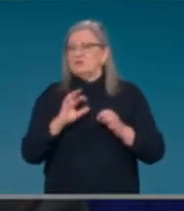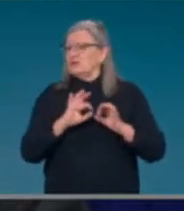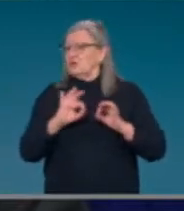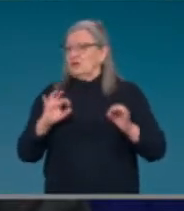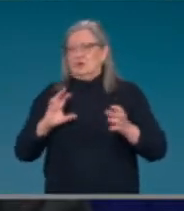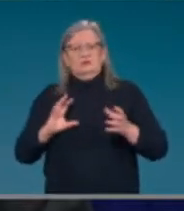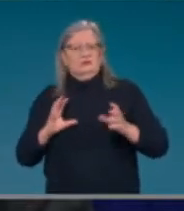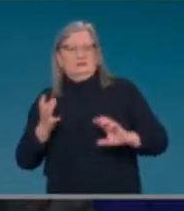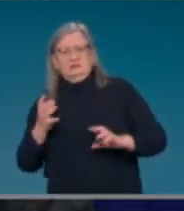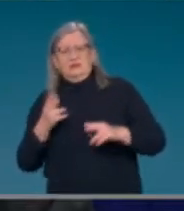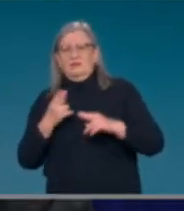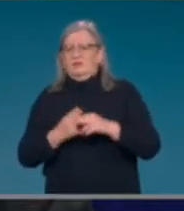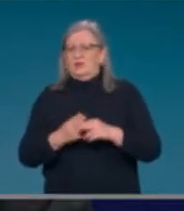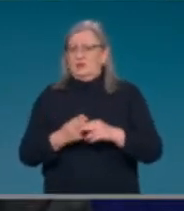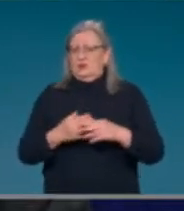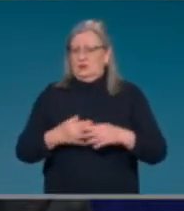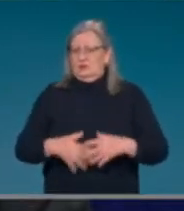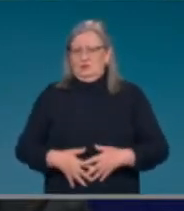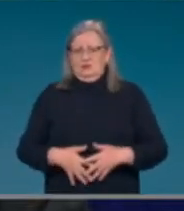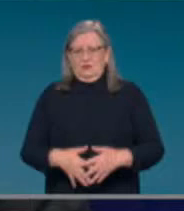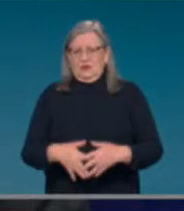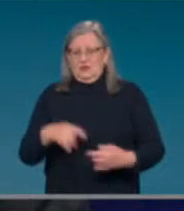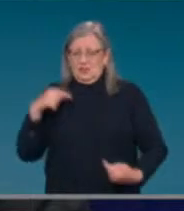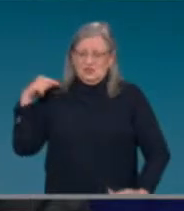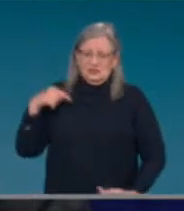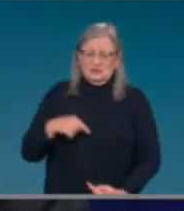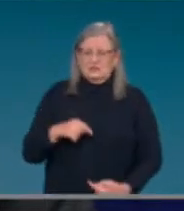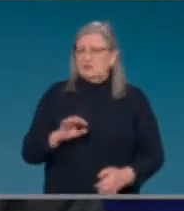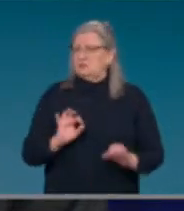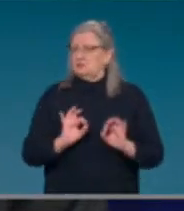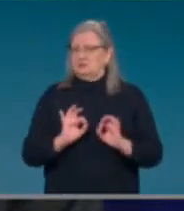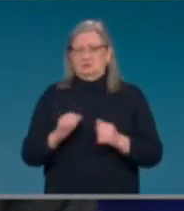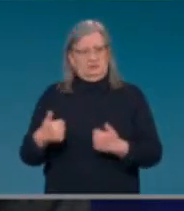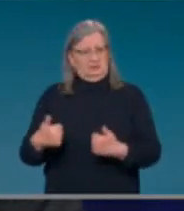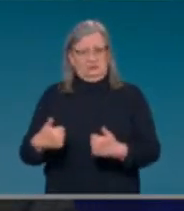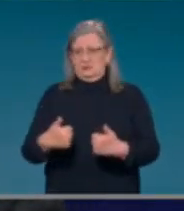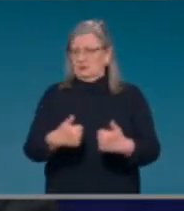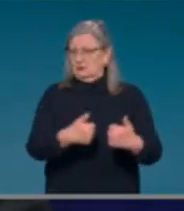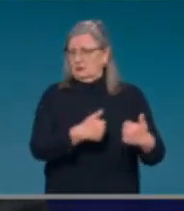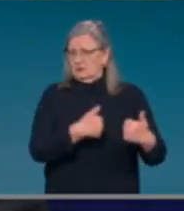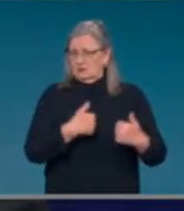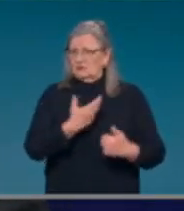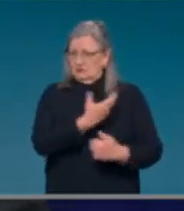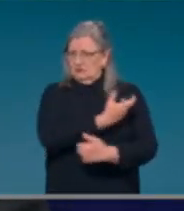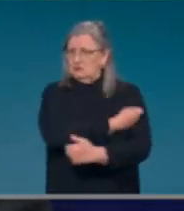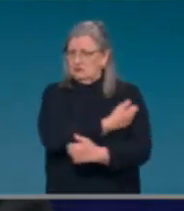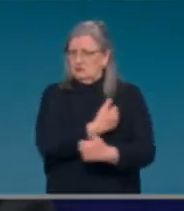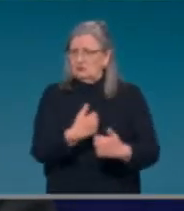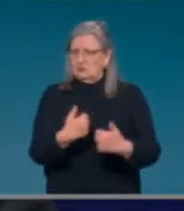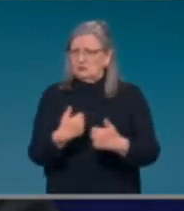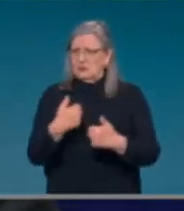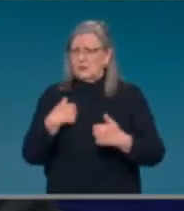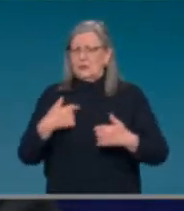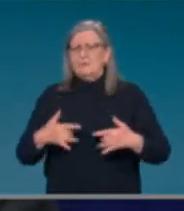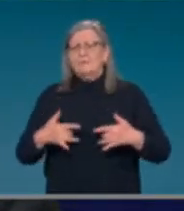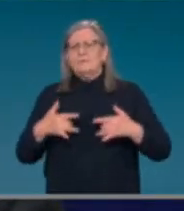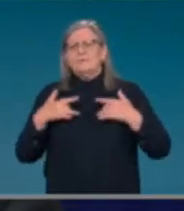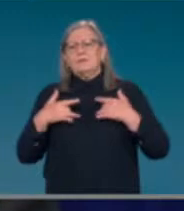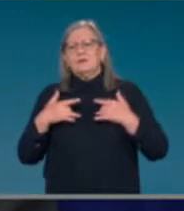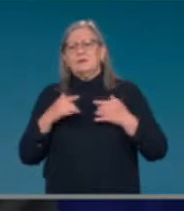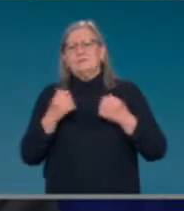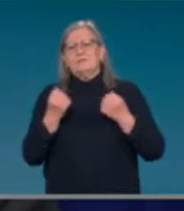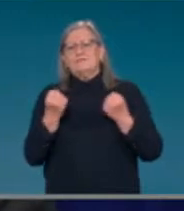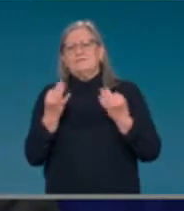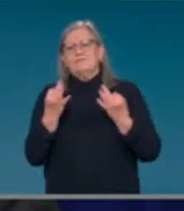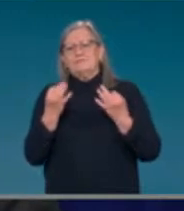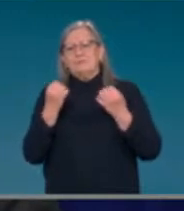for use. And so, there's no evidence to suggest that a booster should be any different there. So, it won't be, to